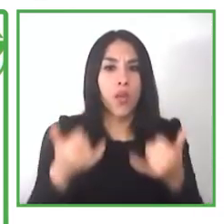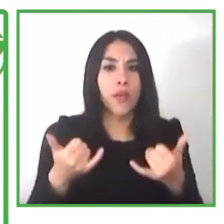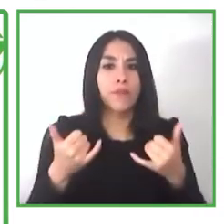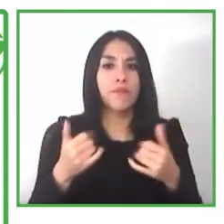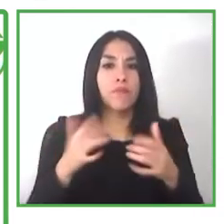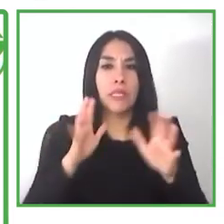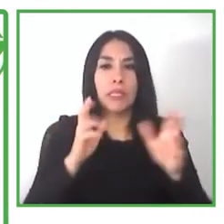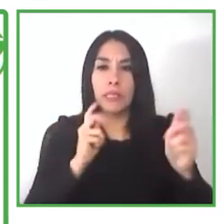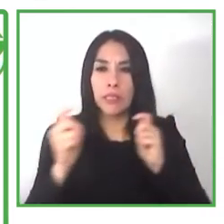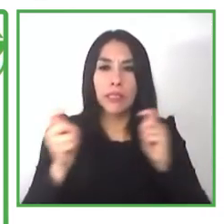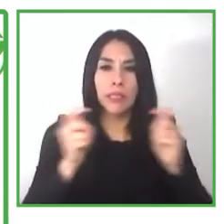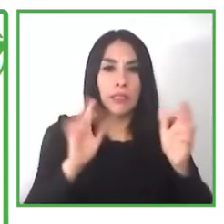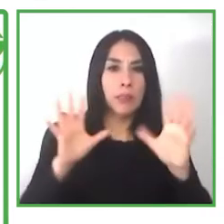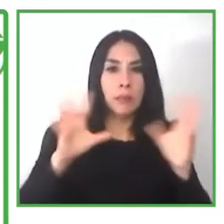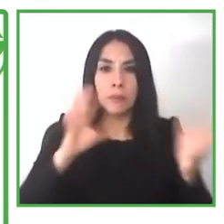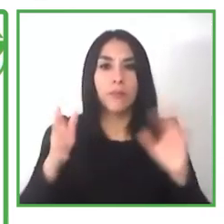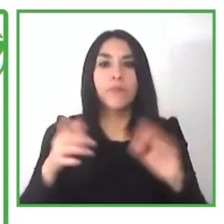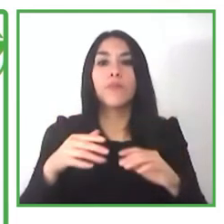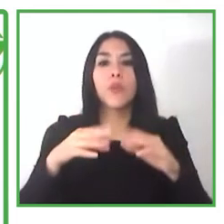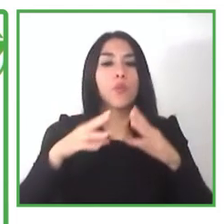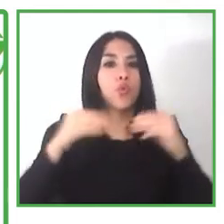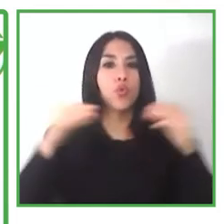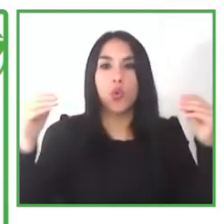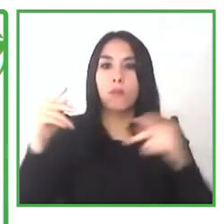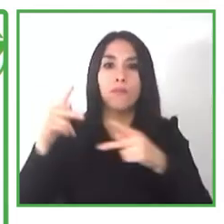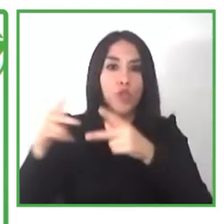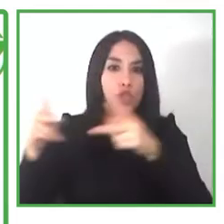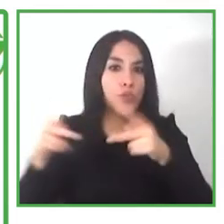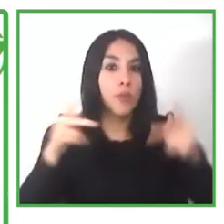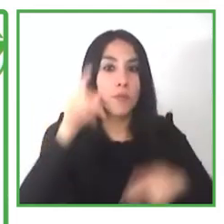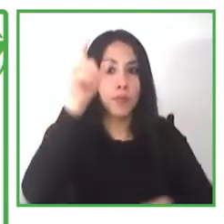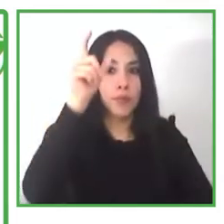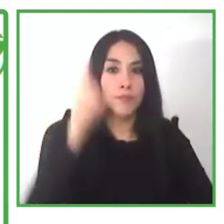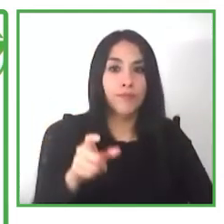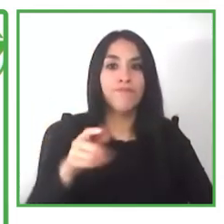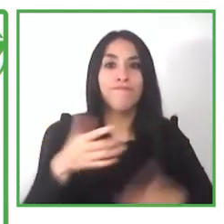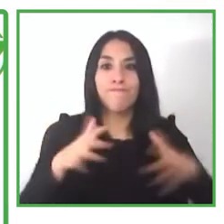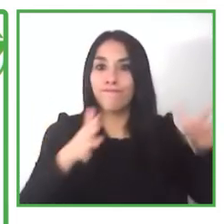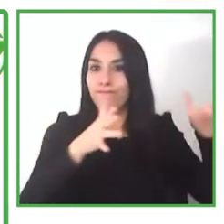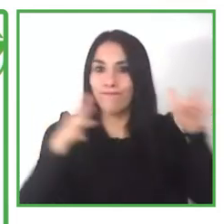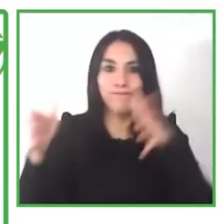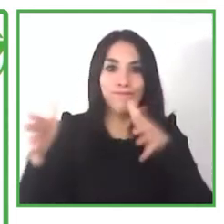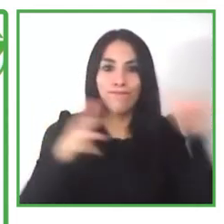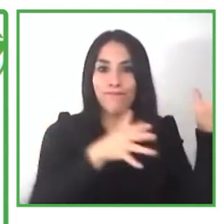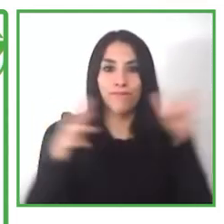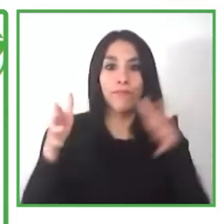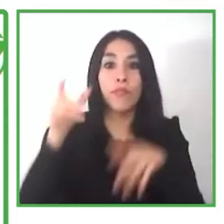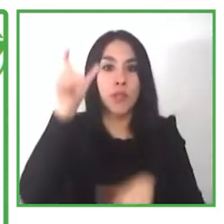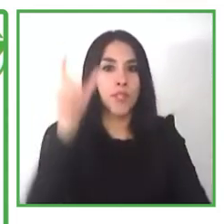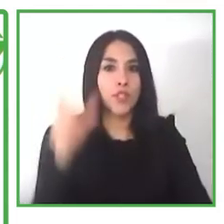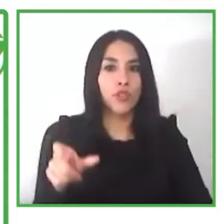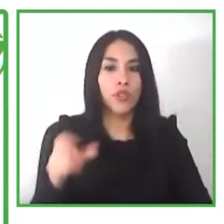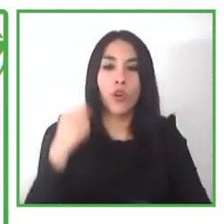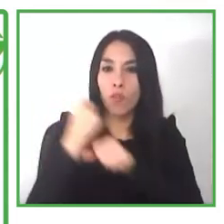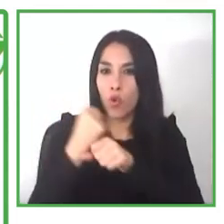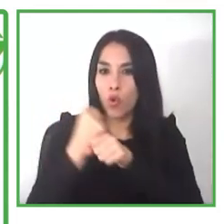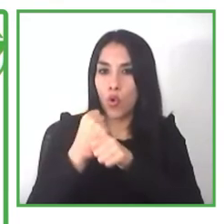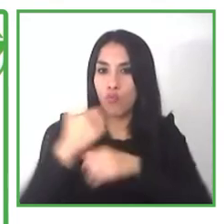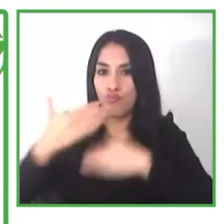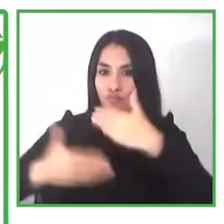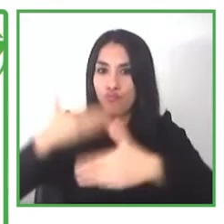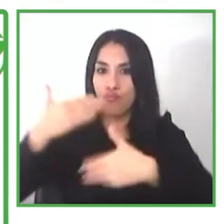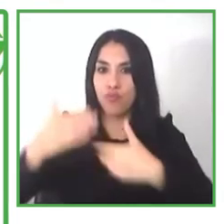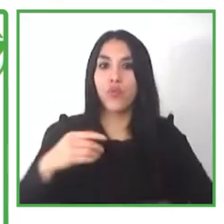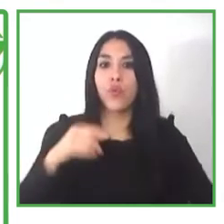is the same person that packs or you as a client you pack yourself but in colombia this is still a quite an important role